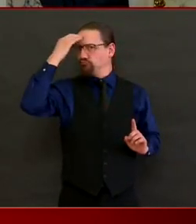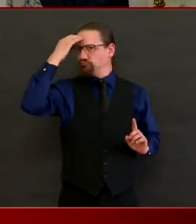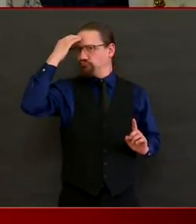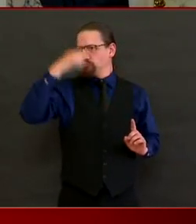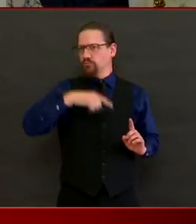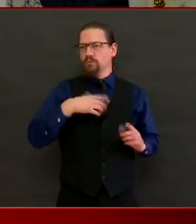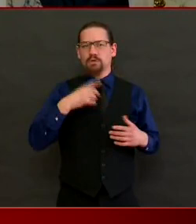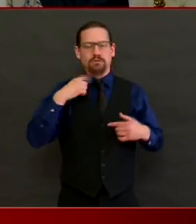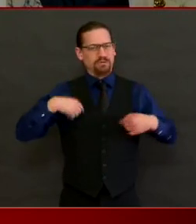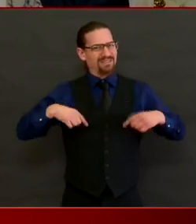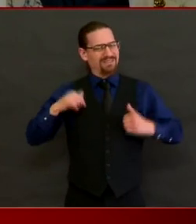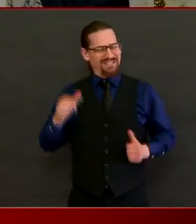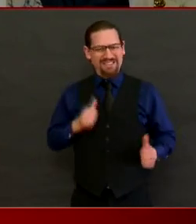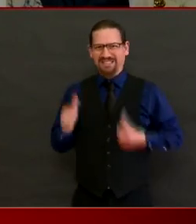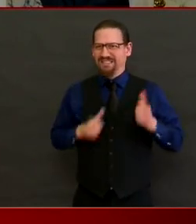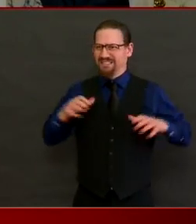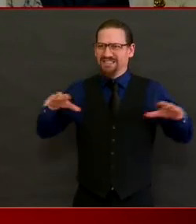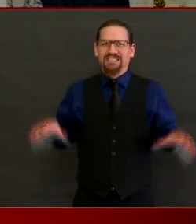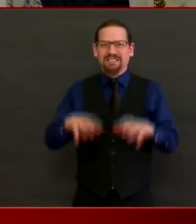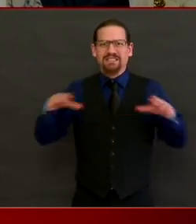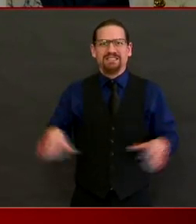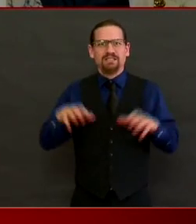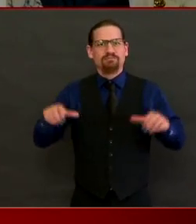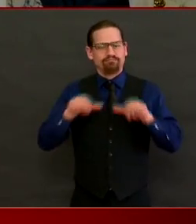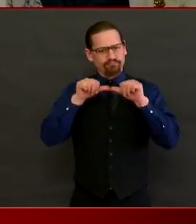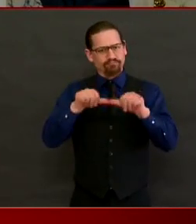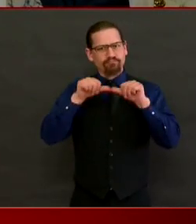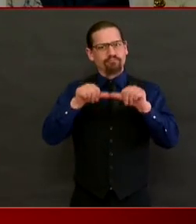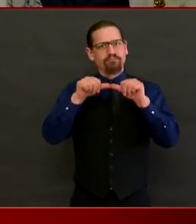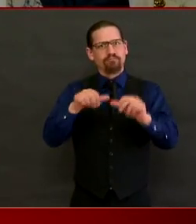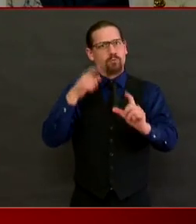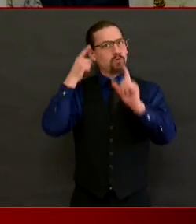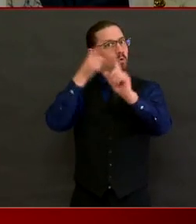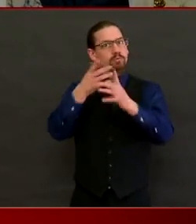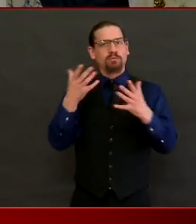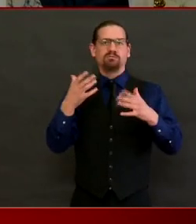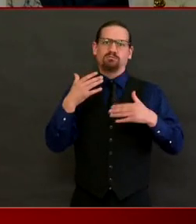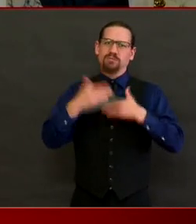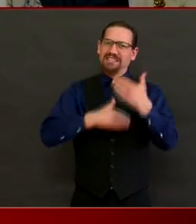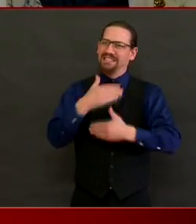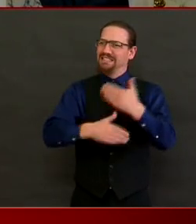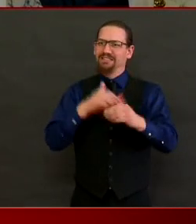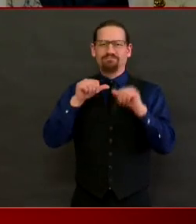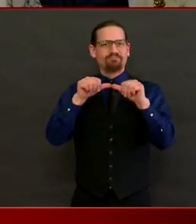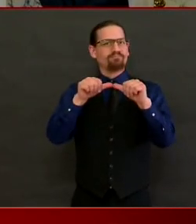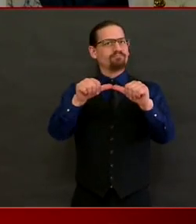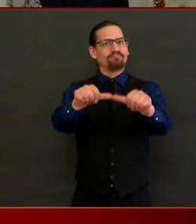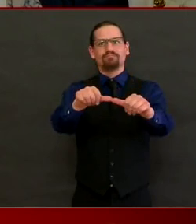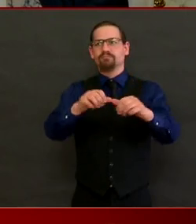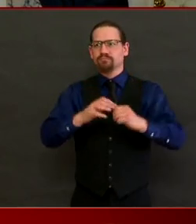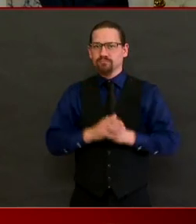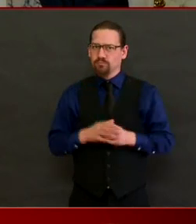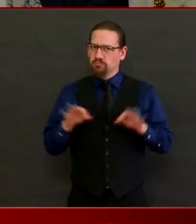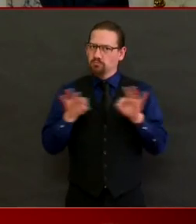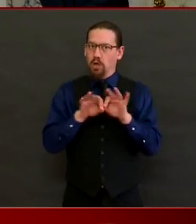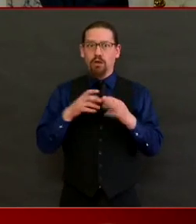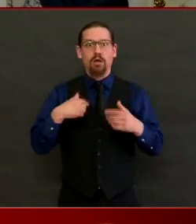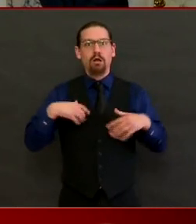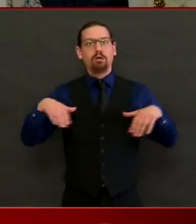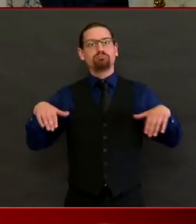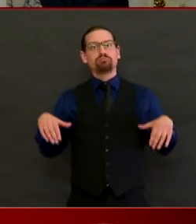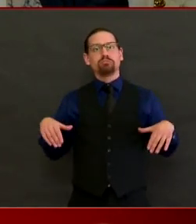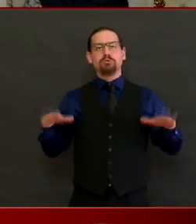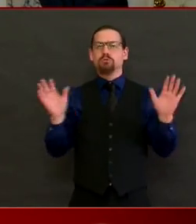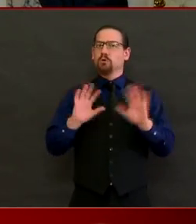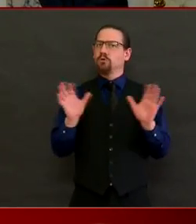this response, a big part of which does connect to you being able to continue to follow the stay